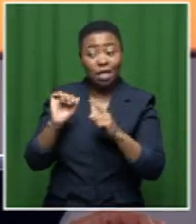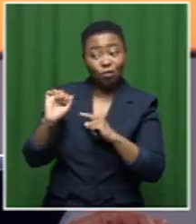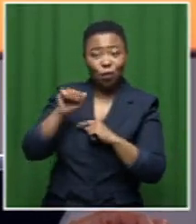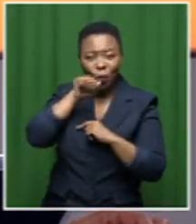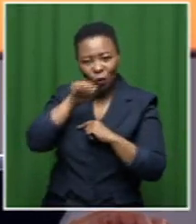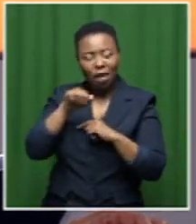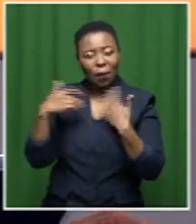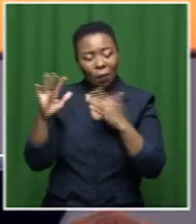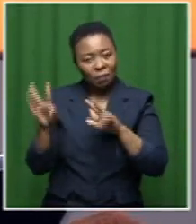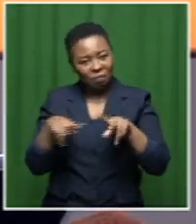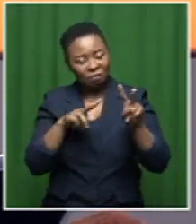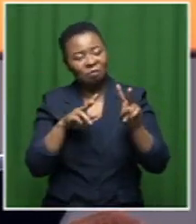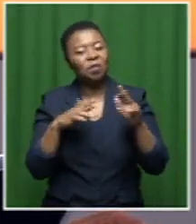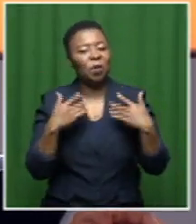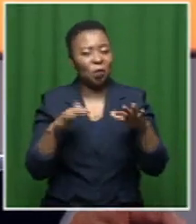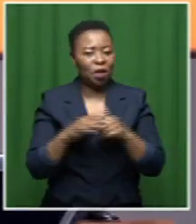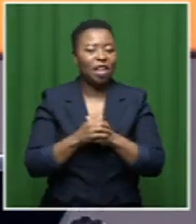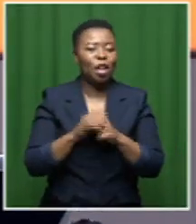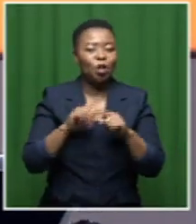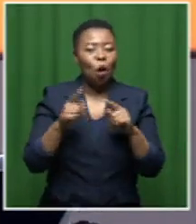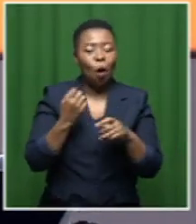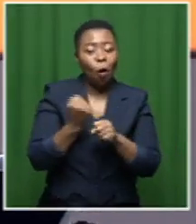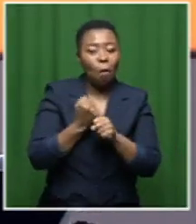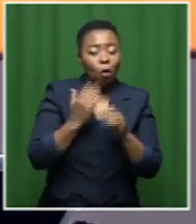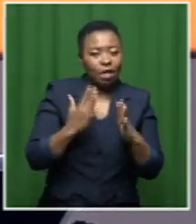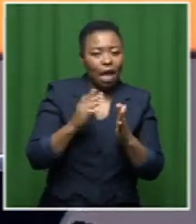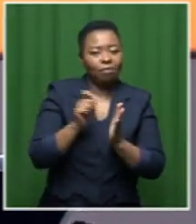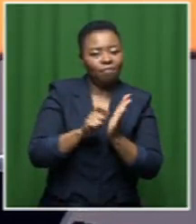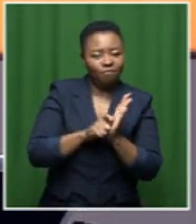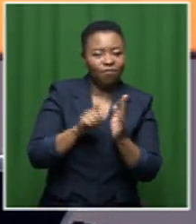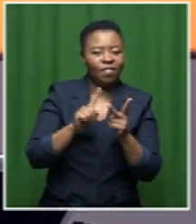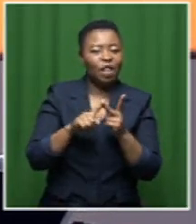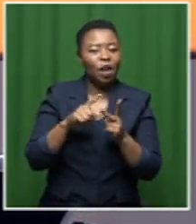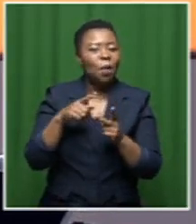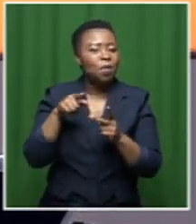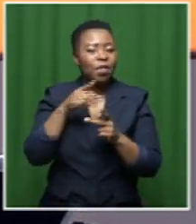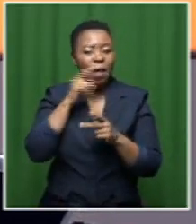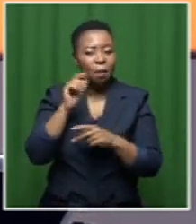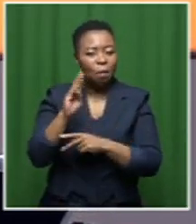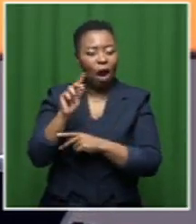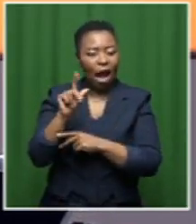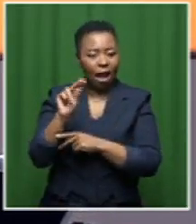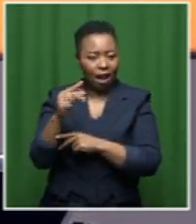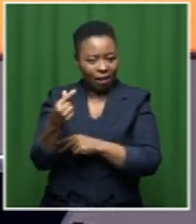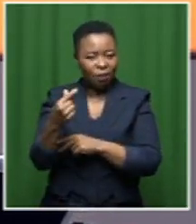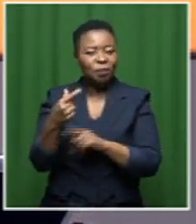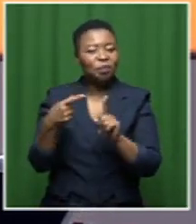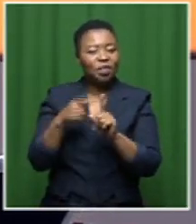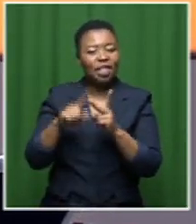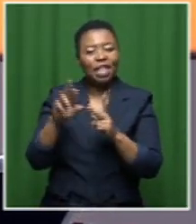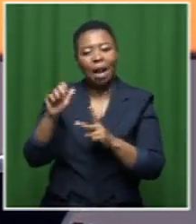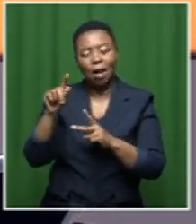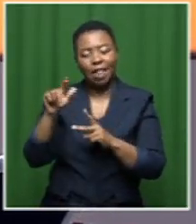that's a songwriter vocalist and composer Bokang her own skin Ramatla Peng will perform alongside